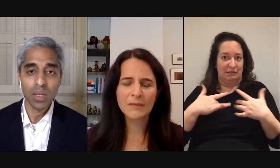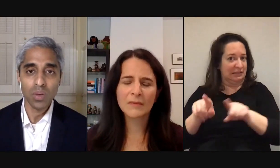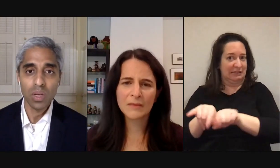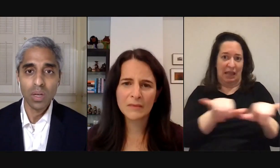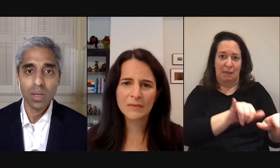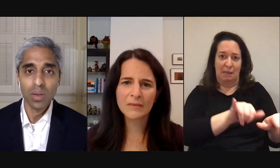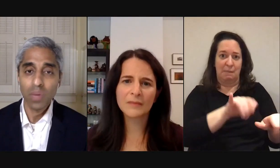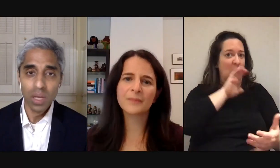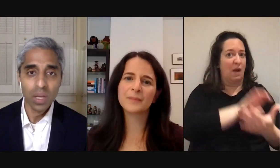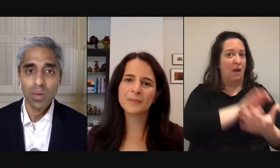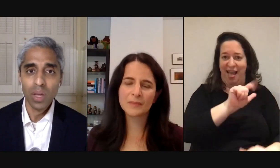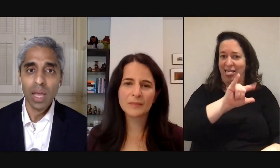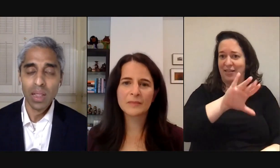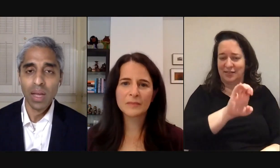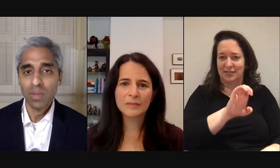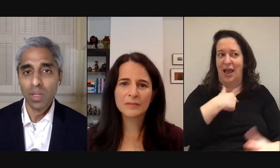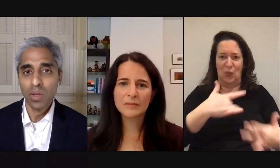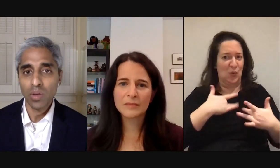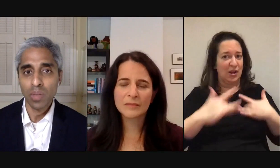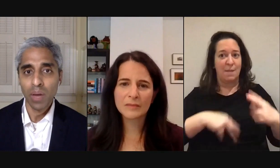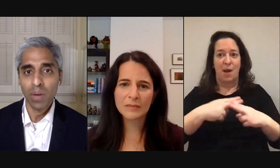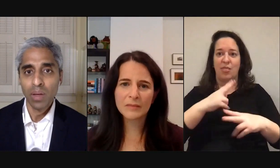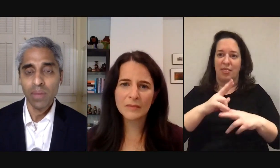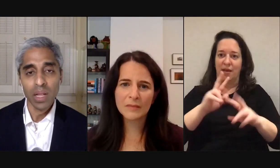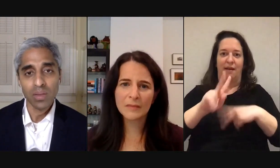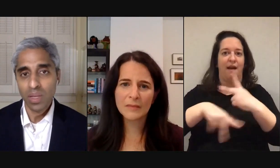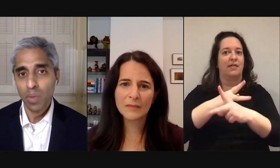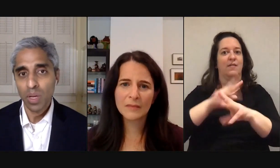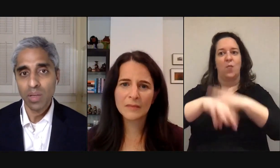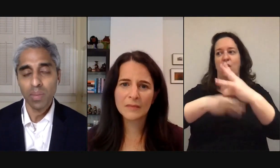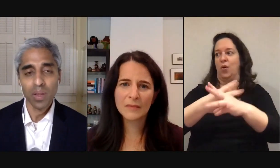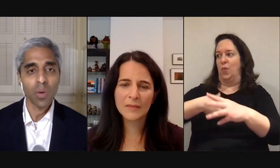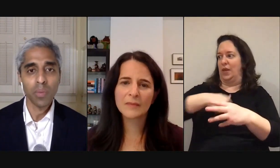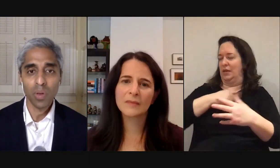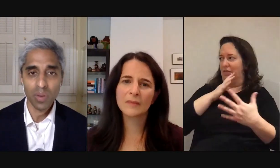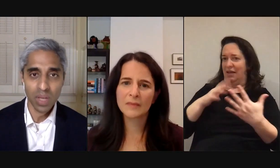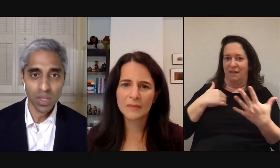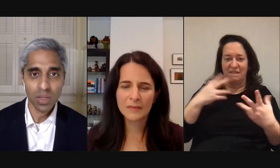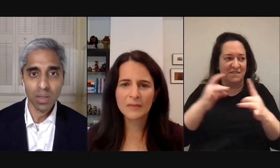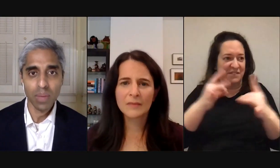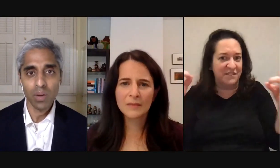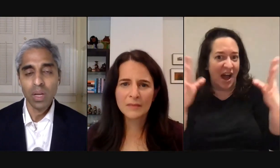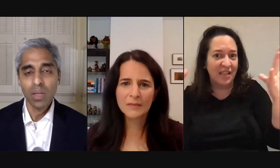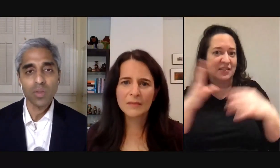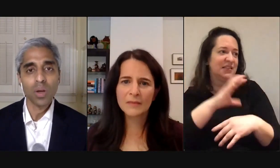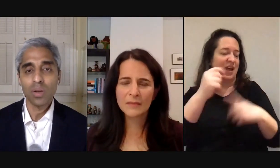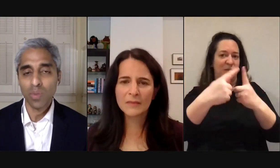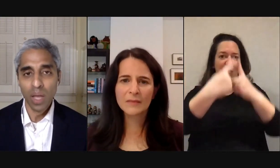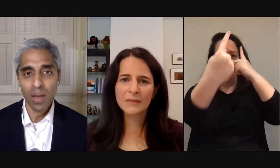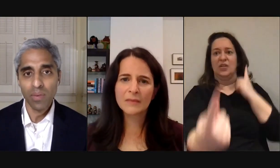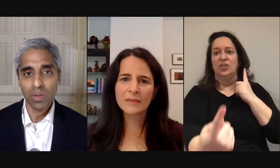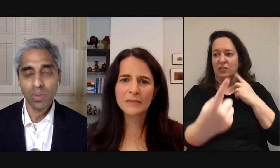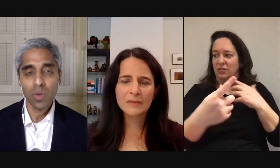being brought into you know we read the headlines in the news about violence in communities about the growing polarization about the